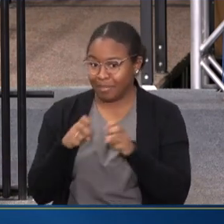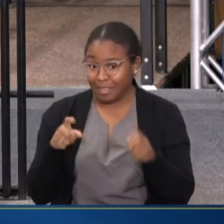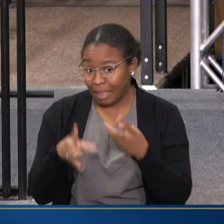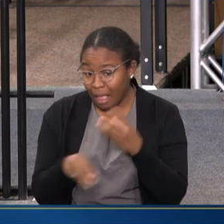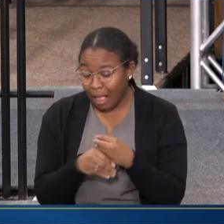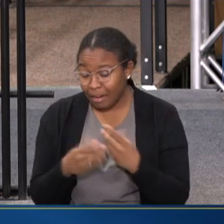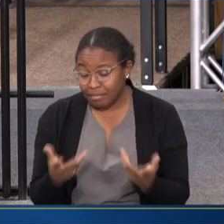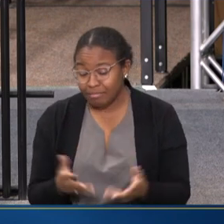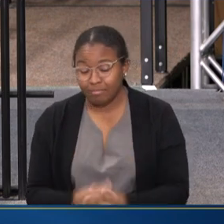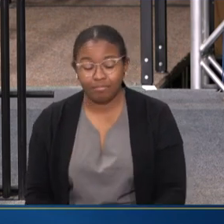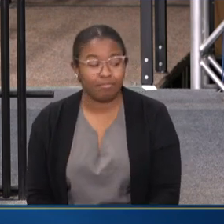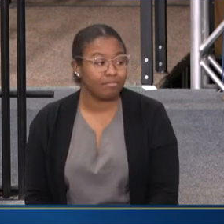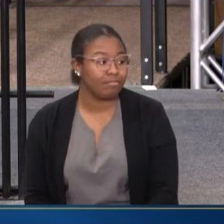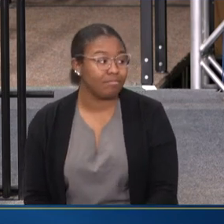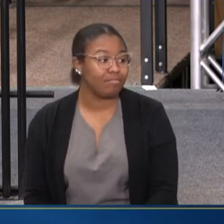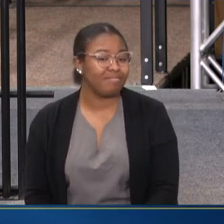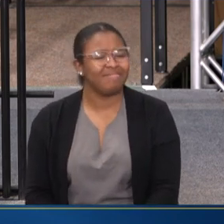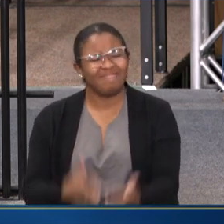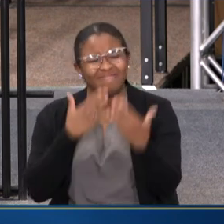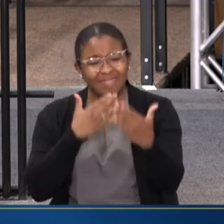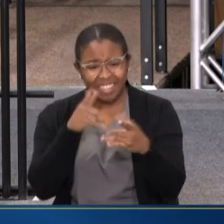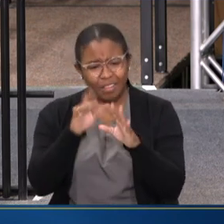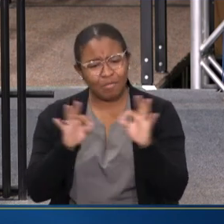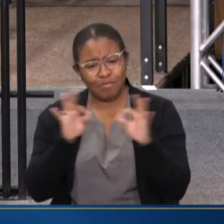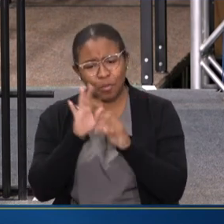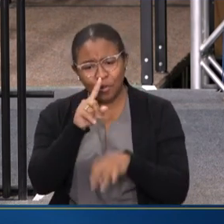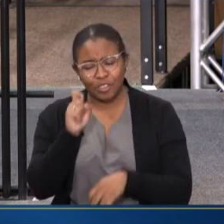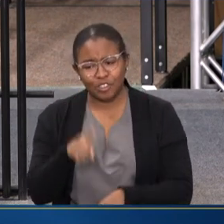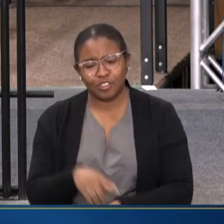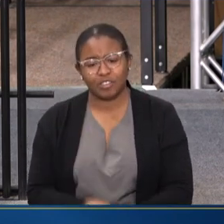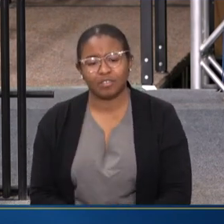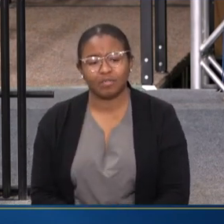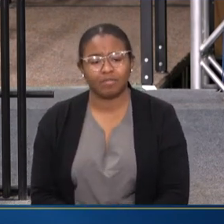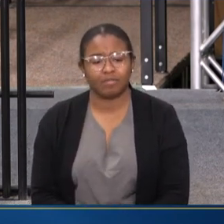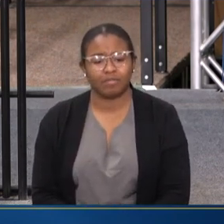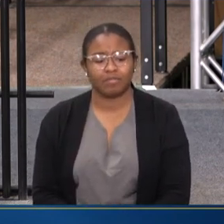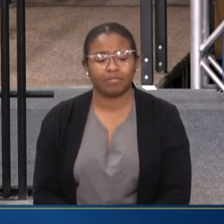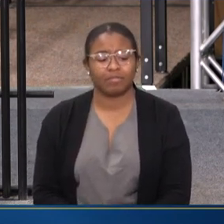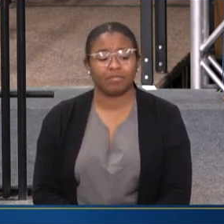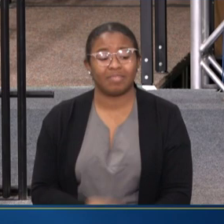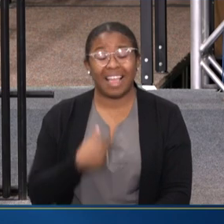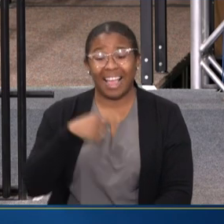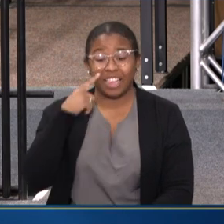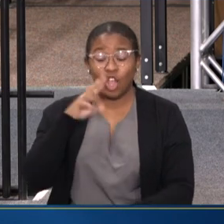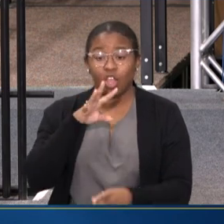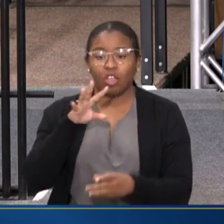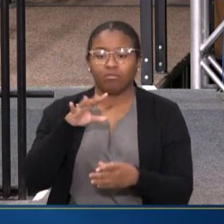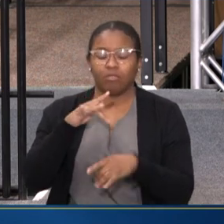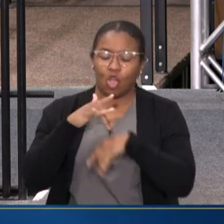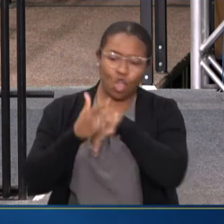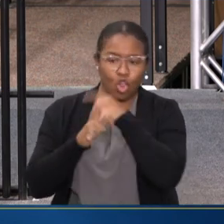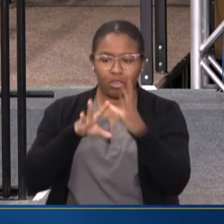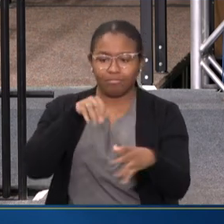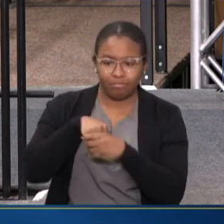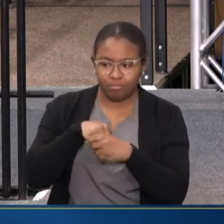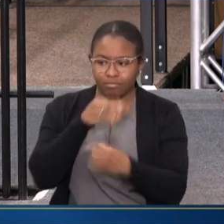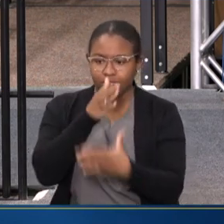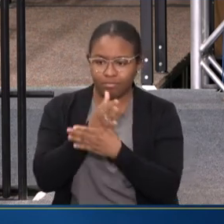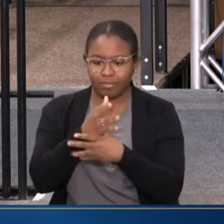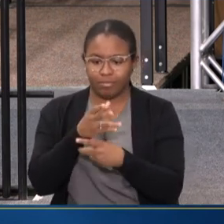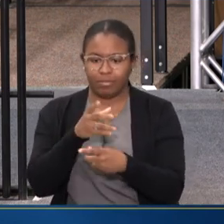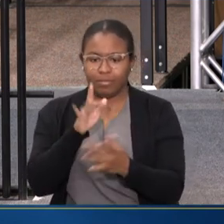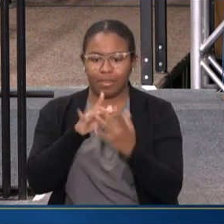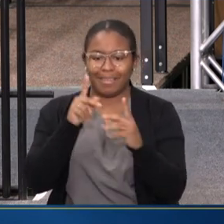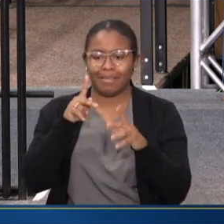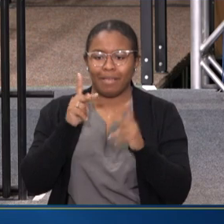TO ADD HERE. AND THANK YOU, IT'S A VERY IMPORTANT QUESTION. I THINK EARLY INTERVENTION AND GETTING TO PEOPLE VERY EARLY. WE